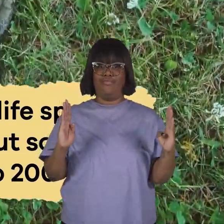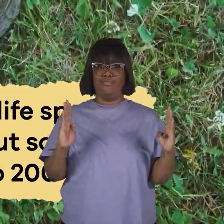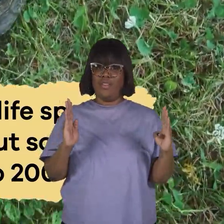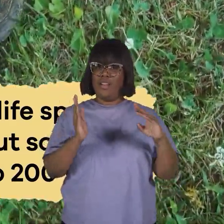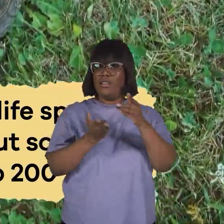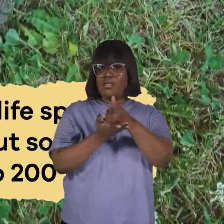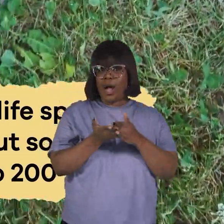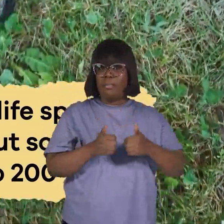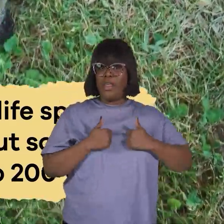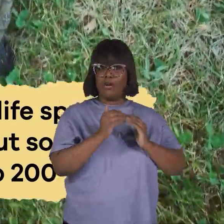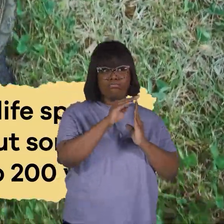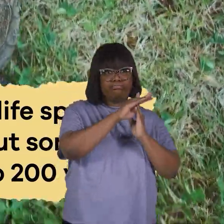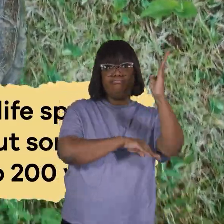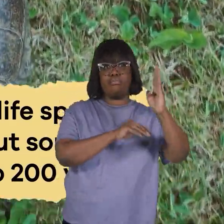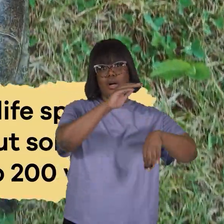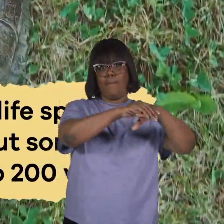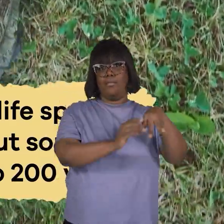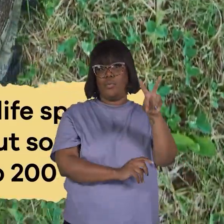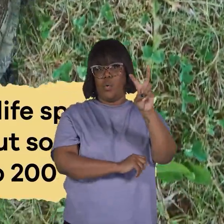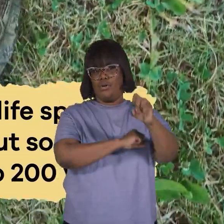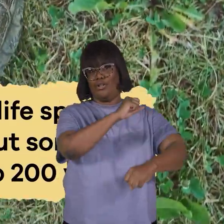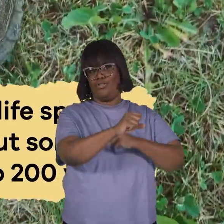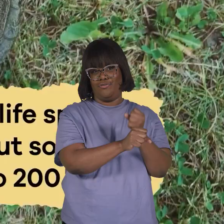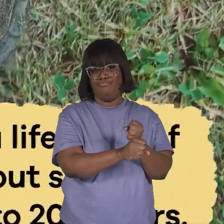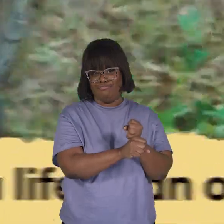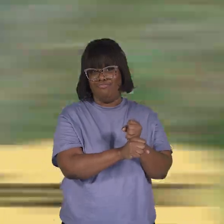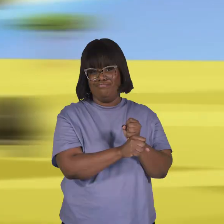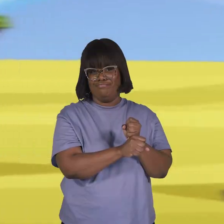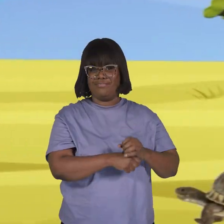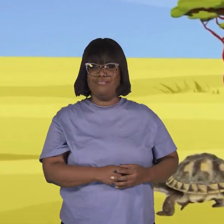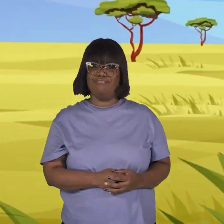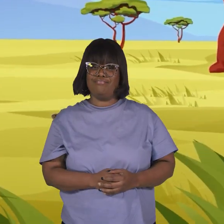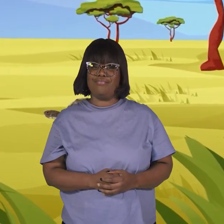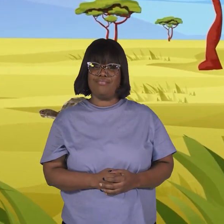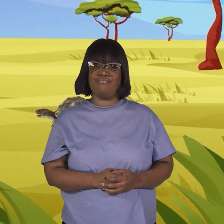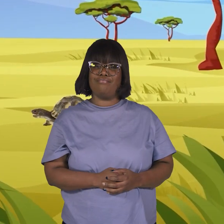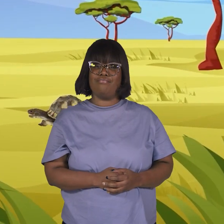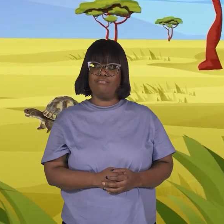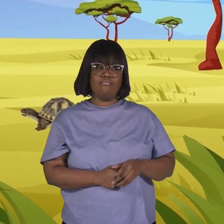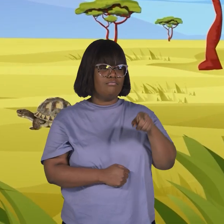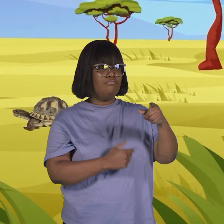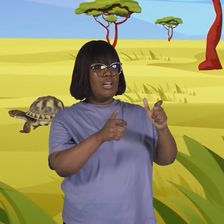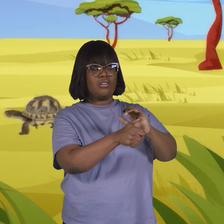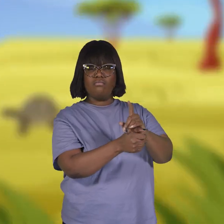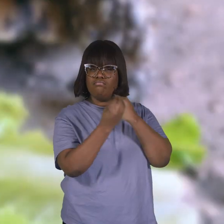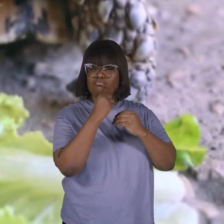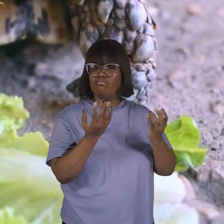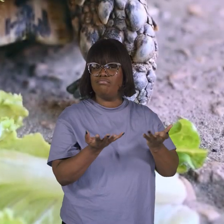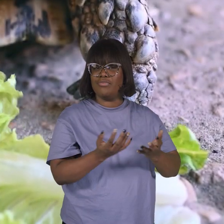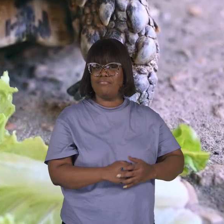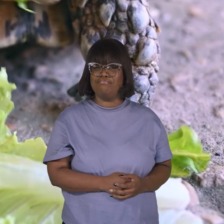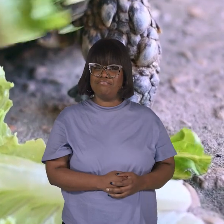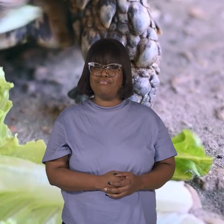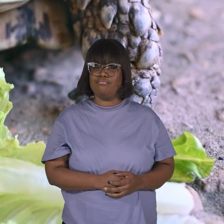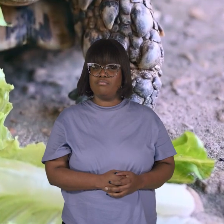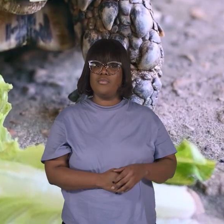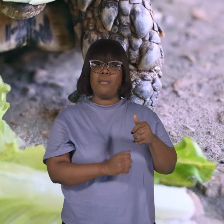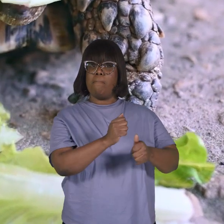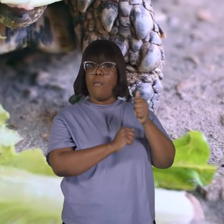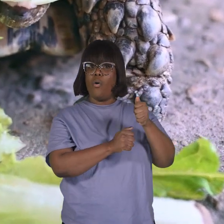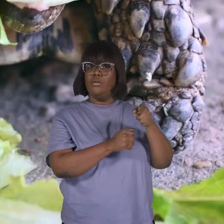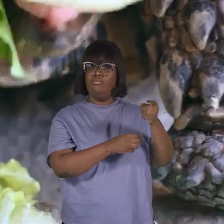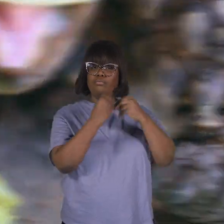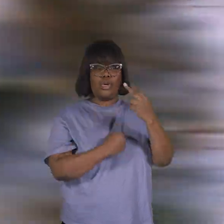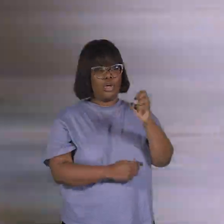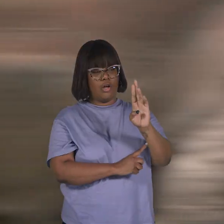but some tortoises live for up to 200 years. What do they eat? Most tortoises